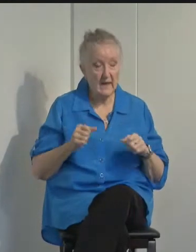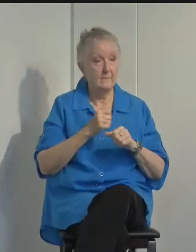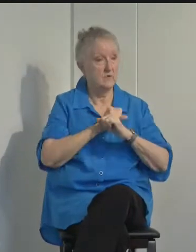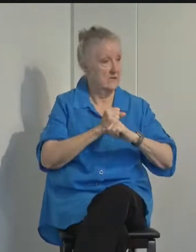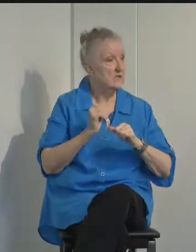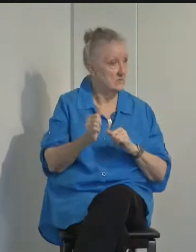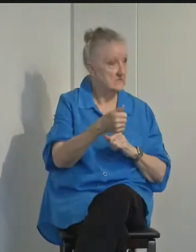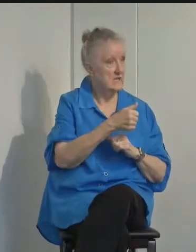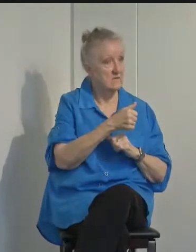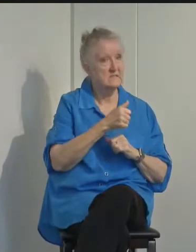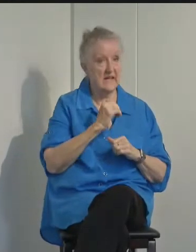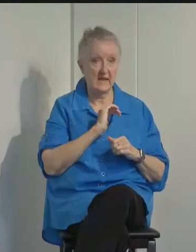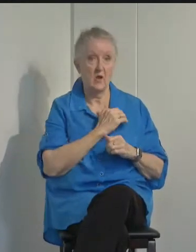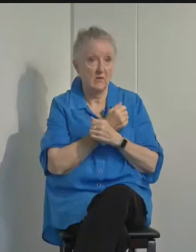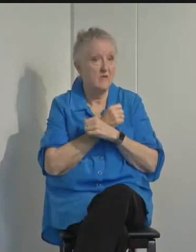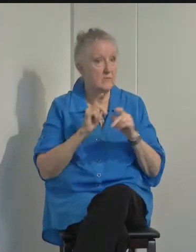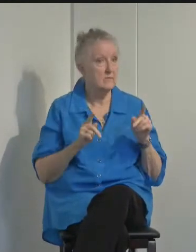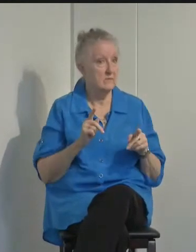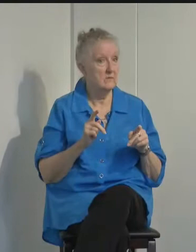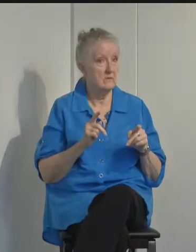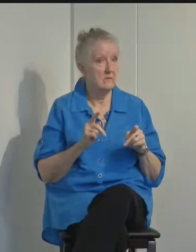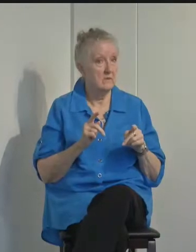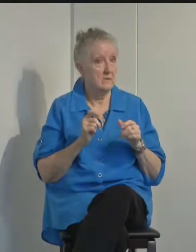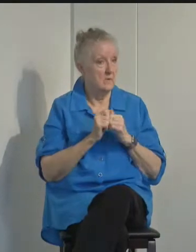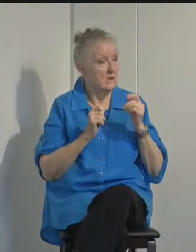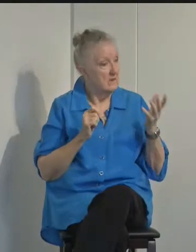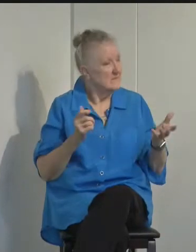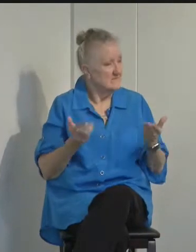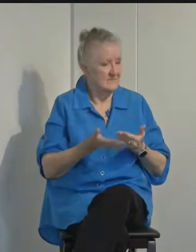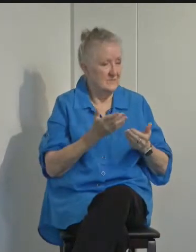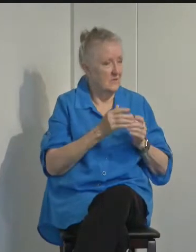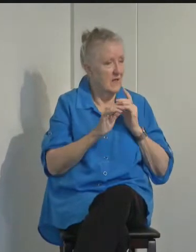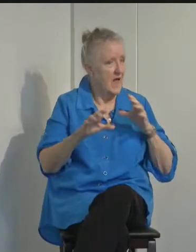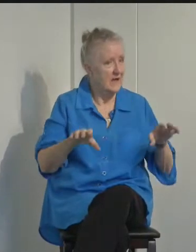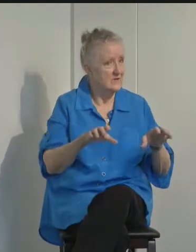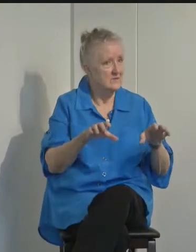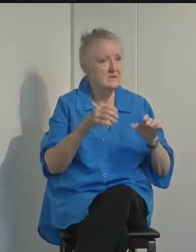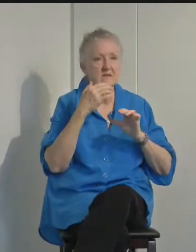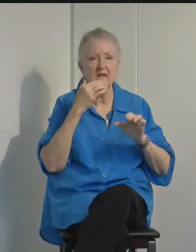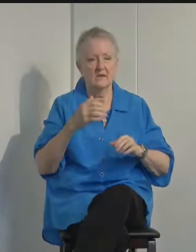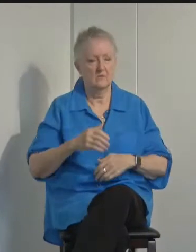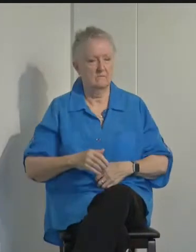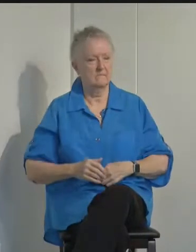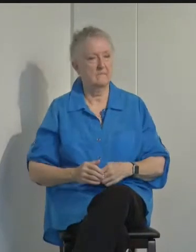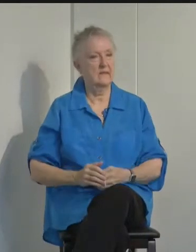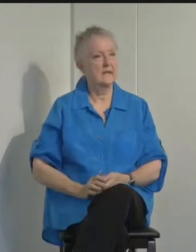and our loved ones with these proven actions. Thank you for your cooperation.